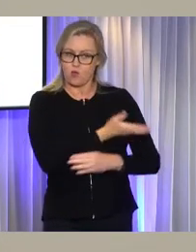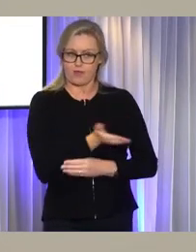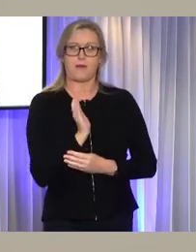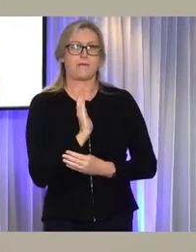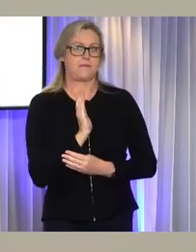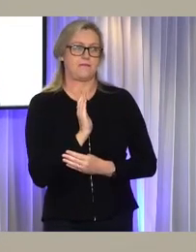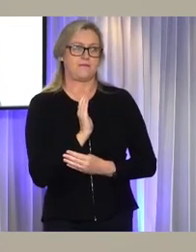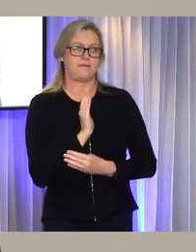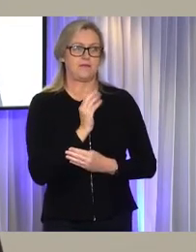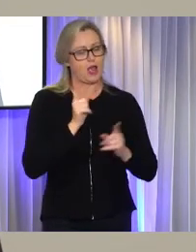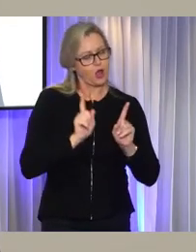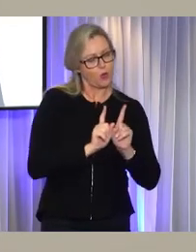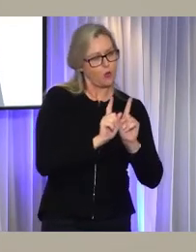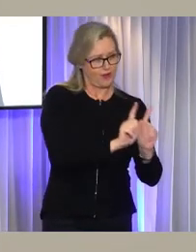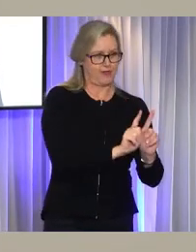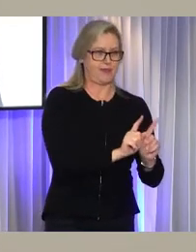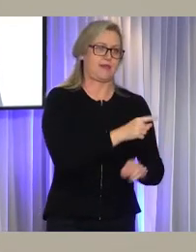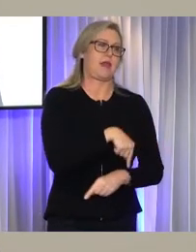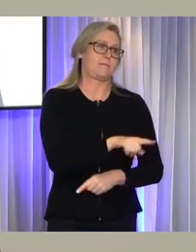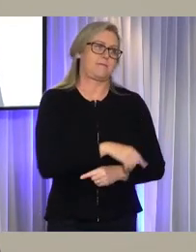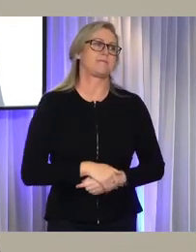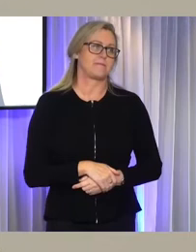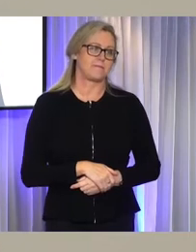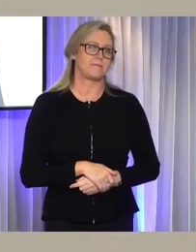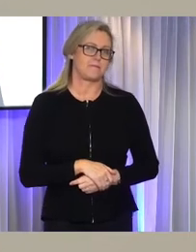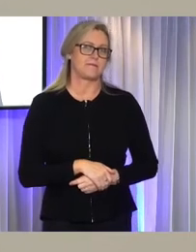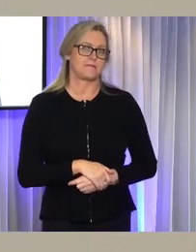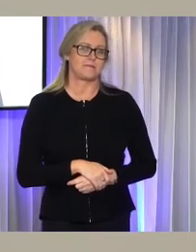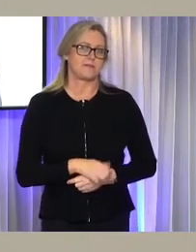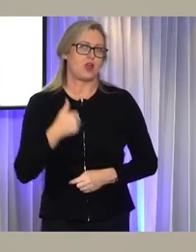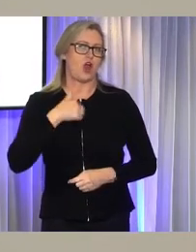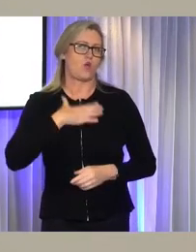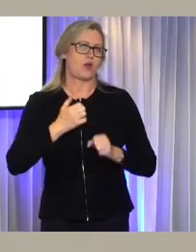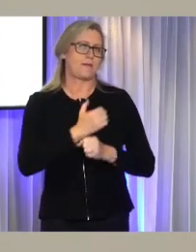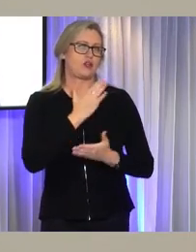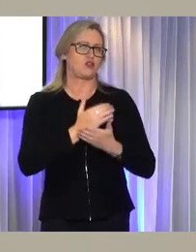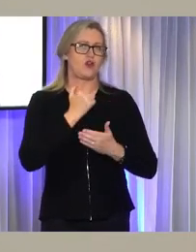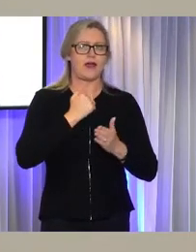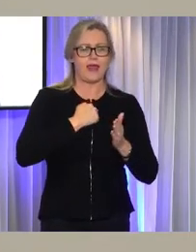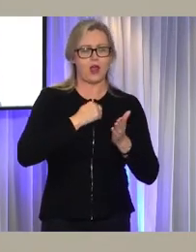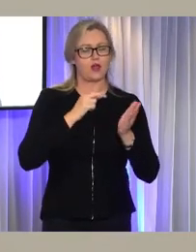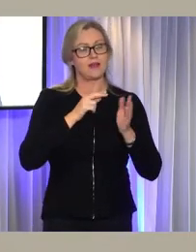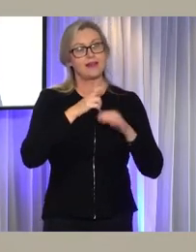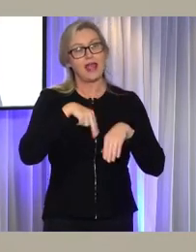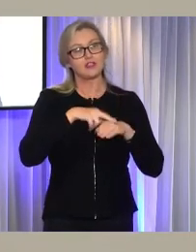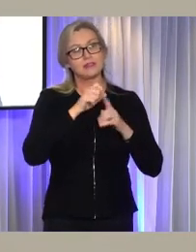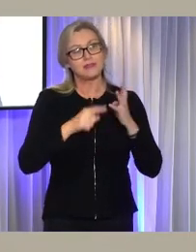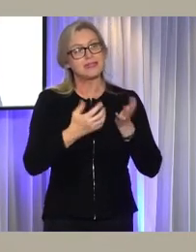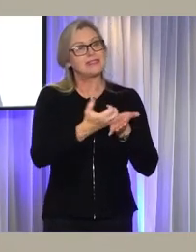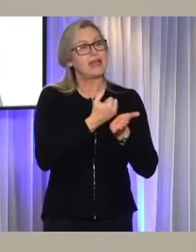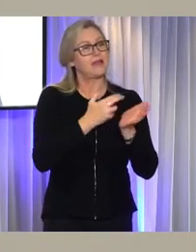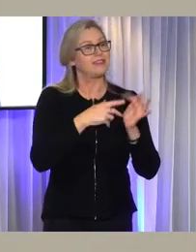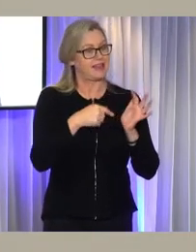but alongside people with disability. I want to make sure that our National Disability Safety Net is strong and responsive,